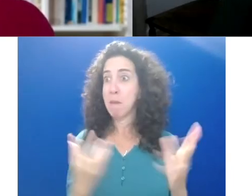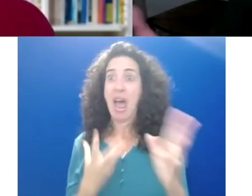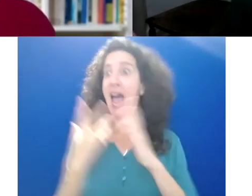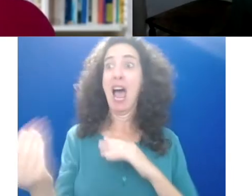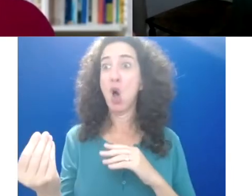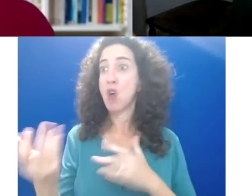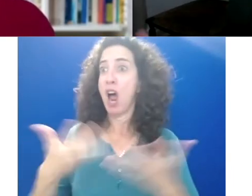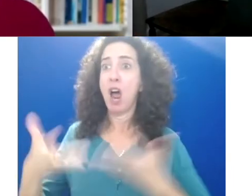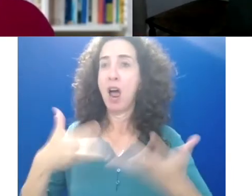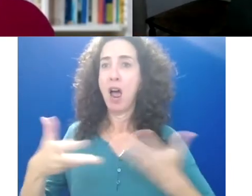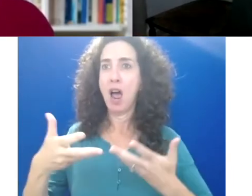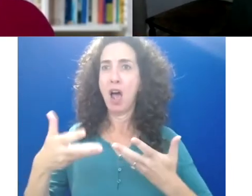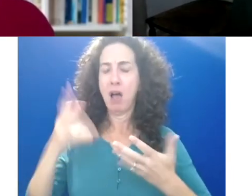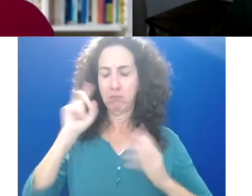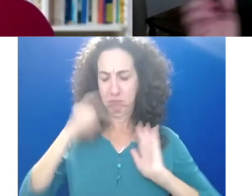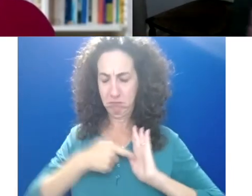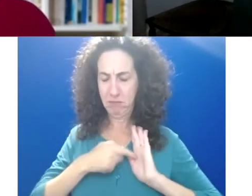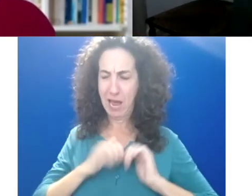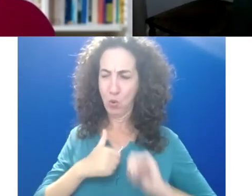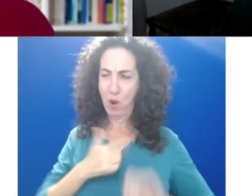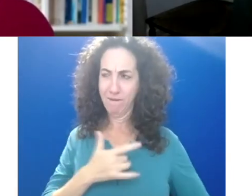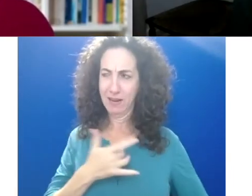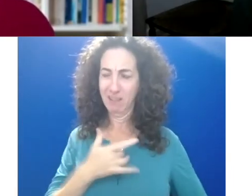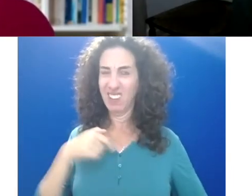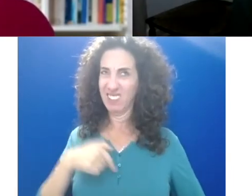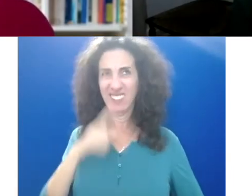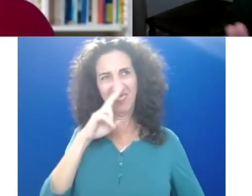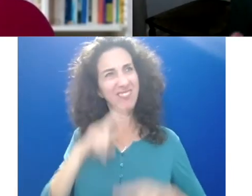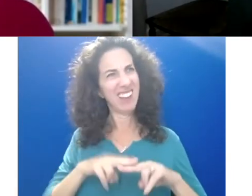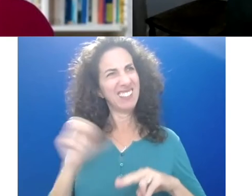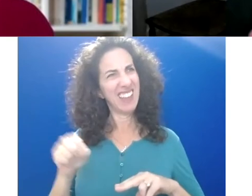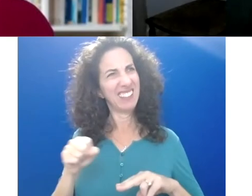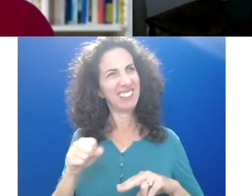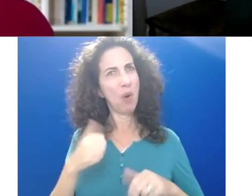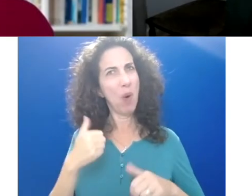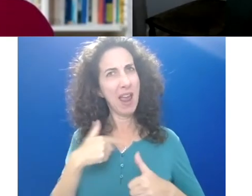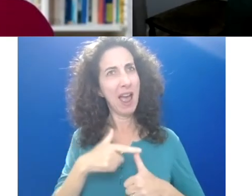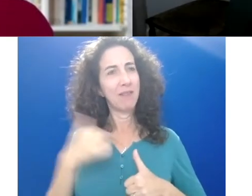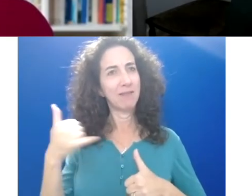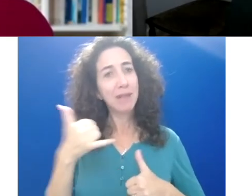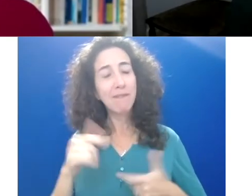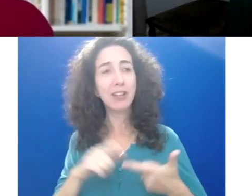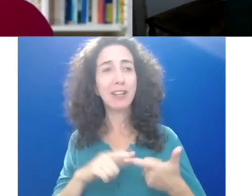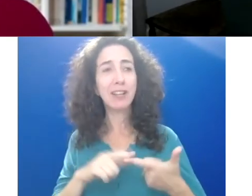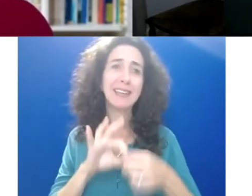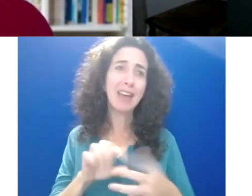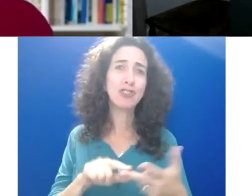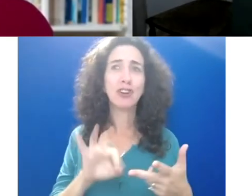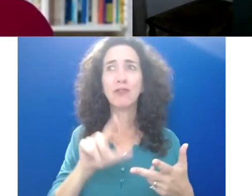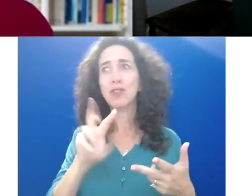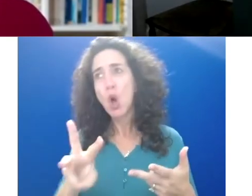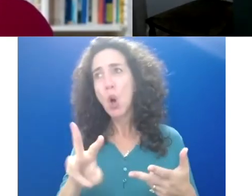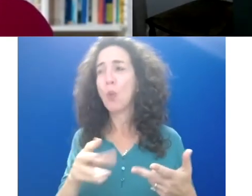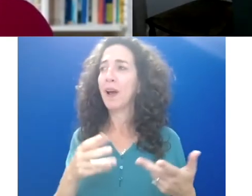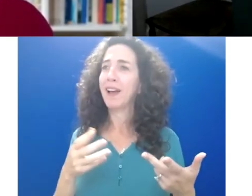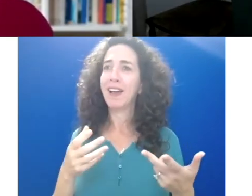a social event, are you actually enjoying yourself? Are you actually experiencing playfulness and connection and flow? Are the people that you're with